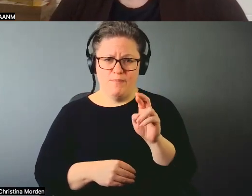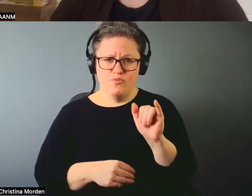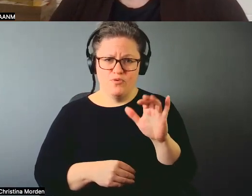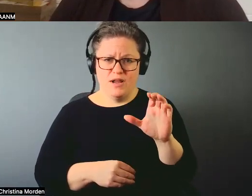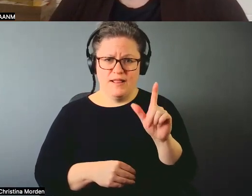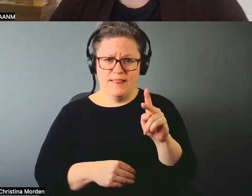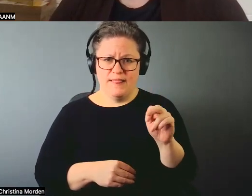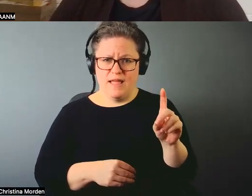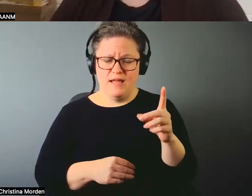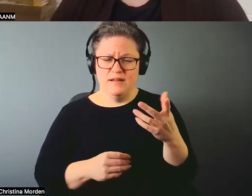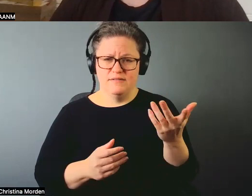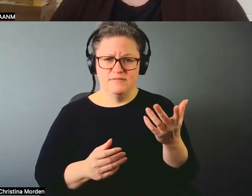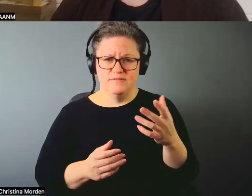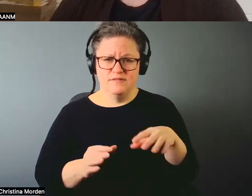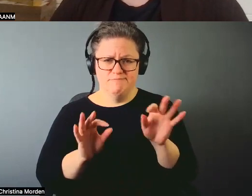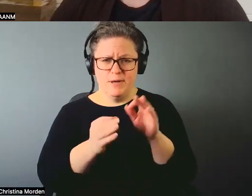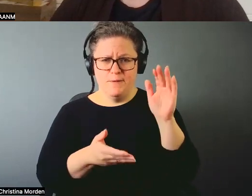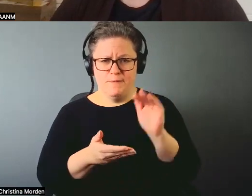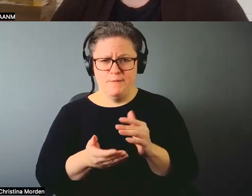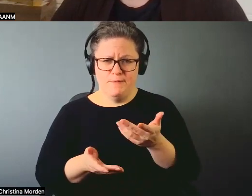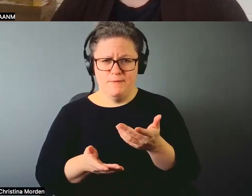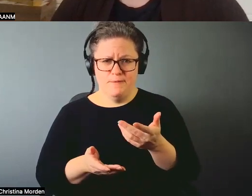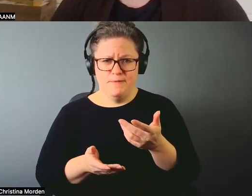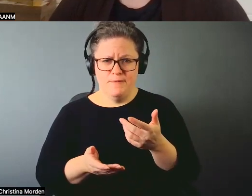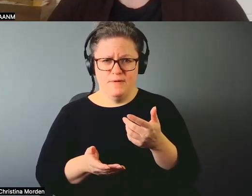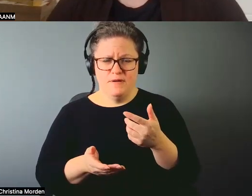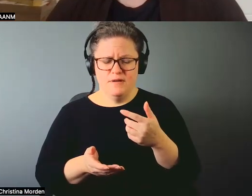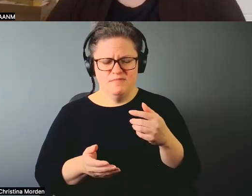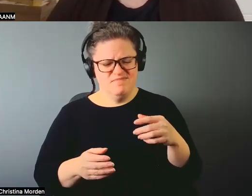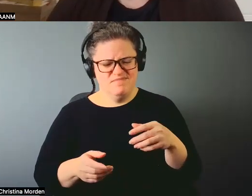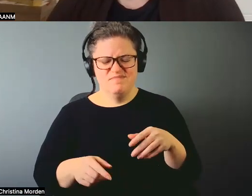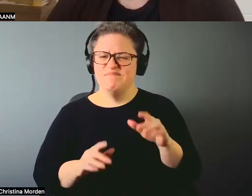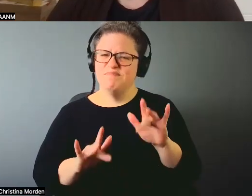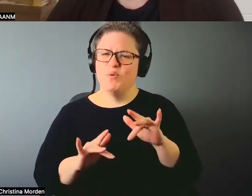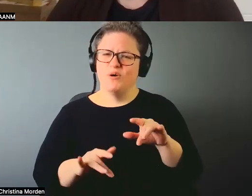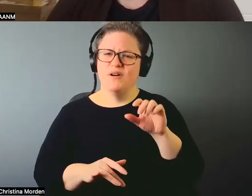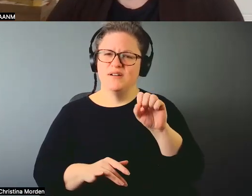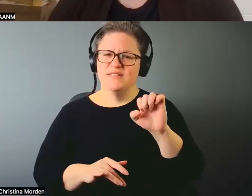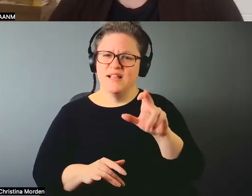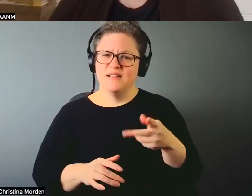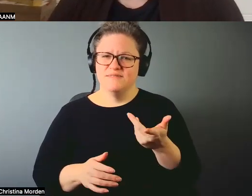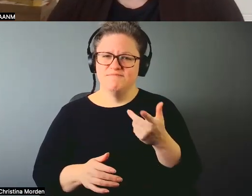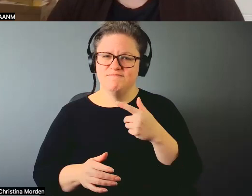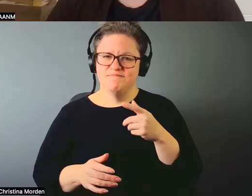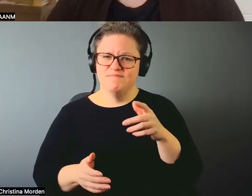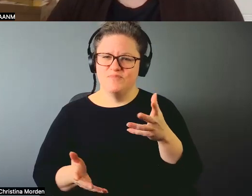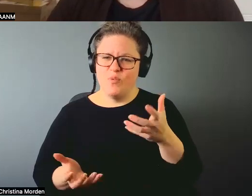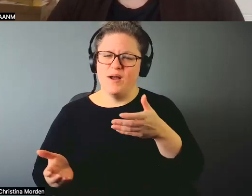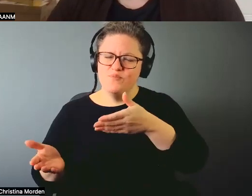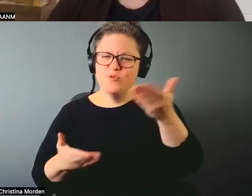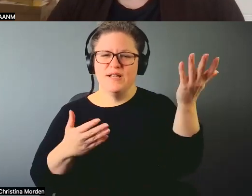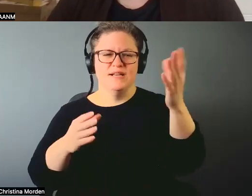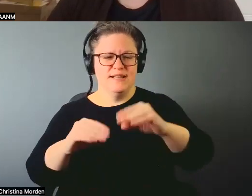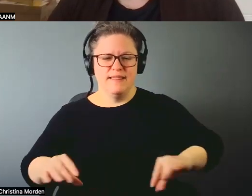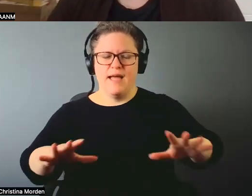to bathe it in the water. For it to be on the water, for it to be with my body. So just creating